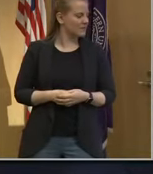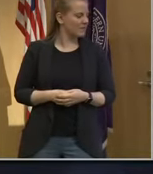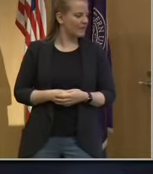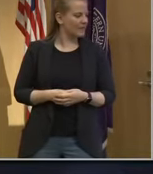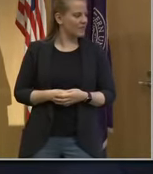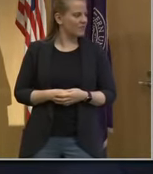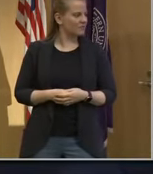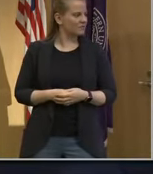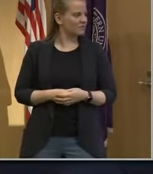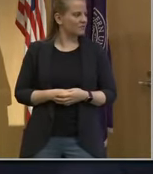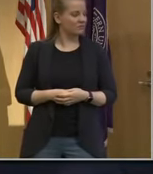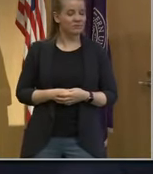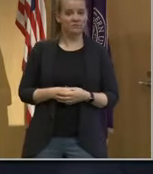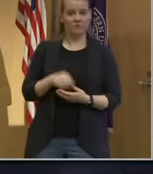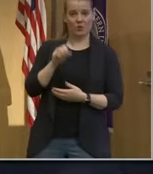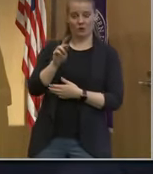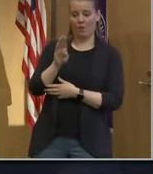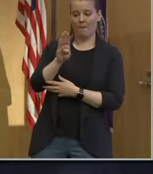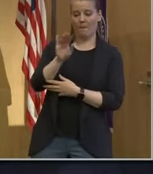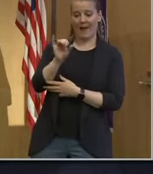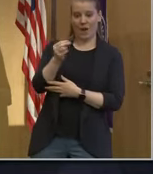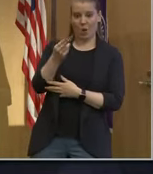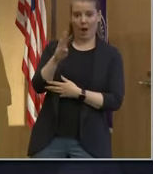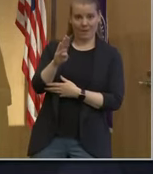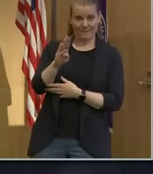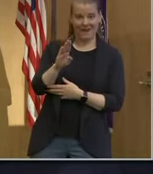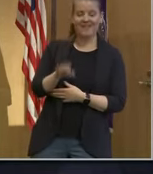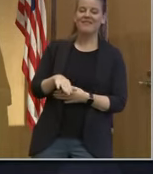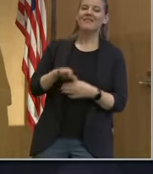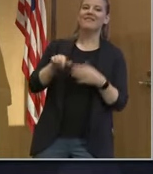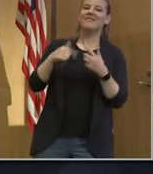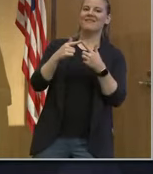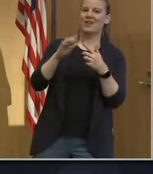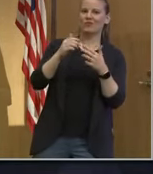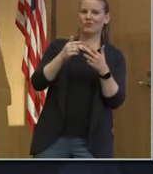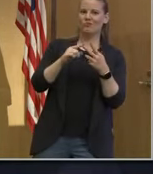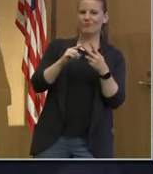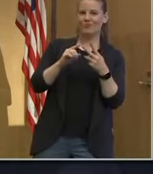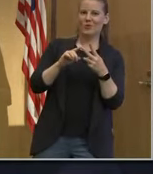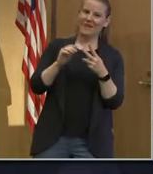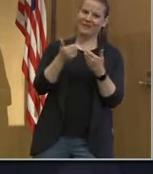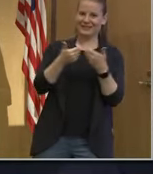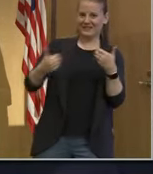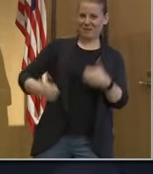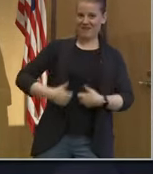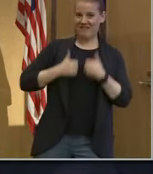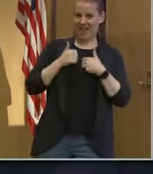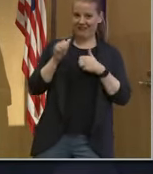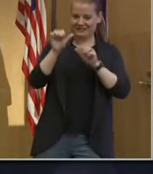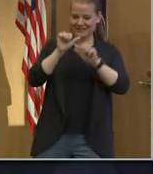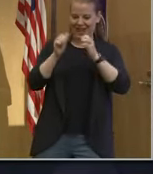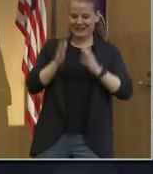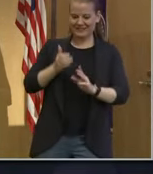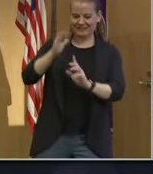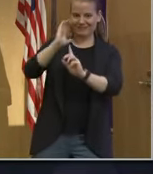Well, besides the Biohub, you have another life as a scientist yourself. And I know that you've been